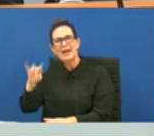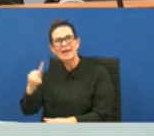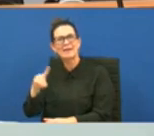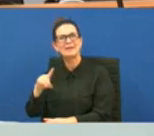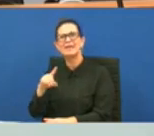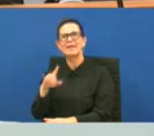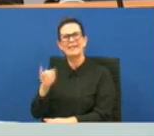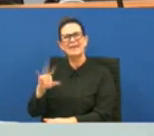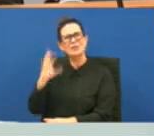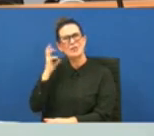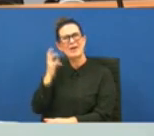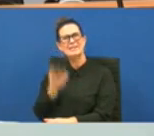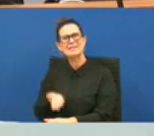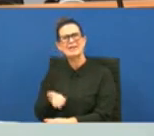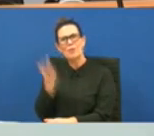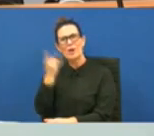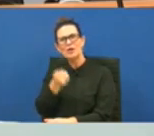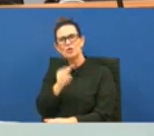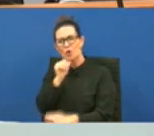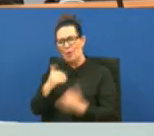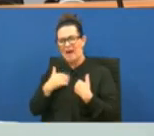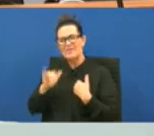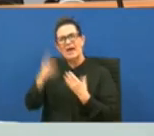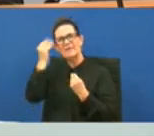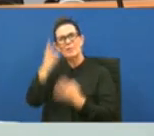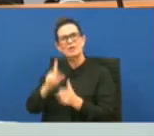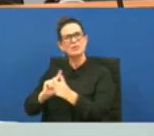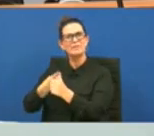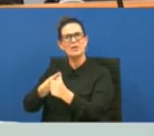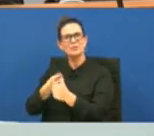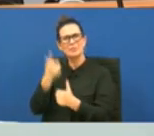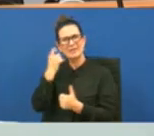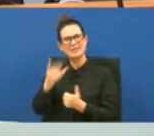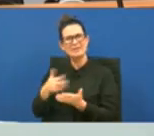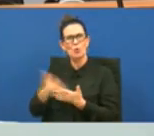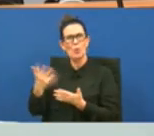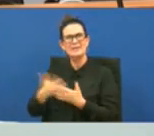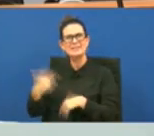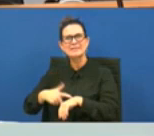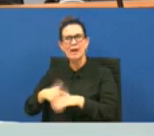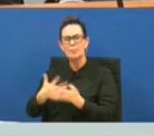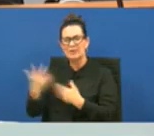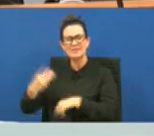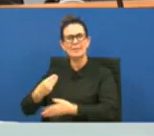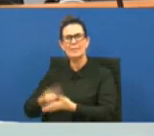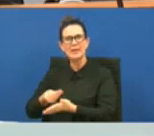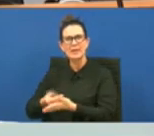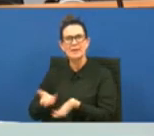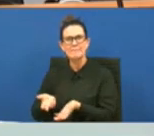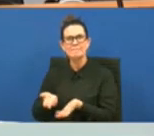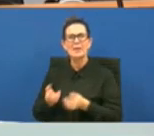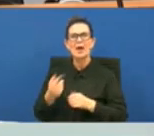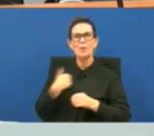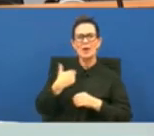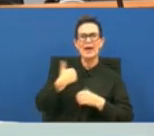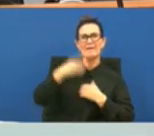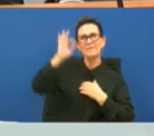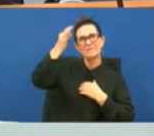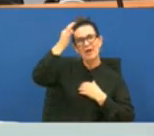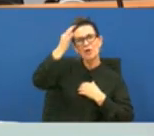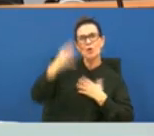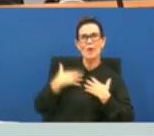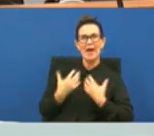showing away in the wind and that does not make sense we have uh federal health